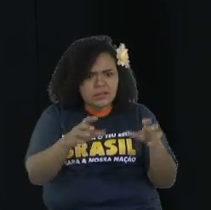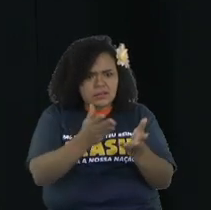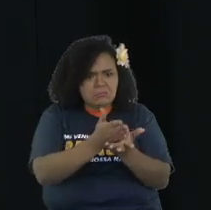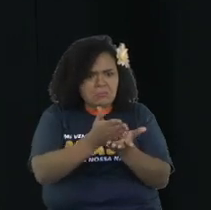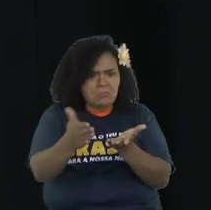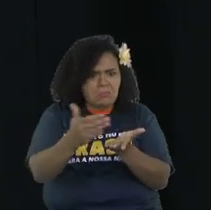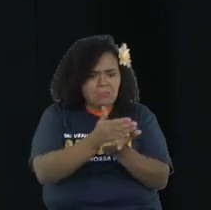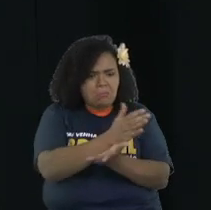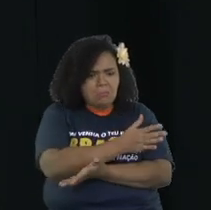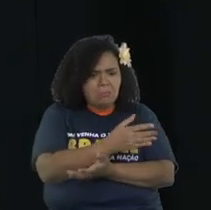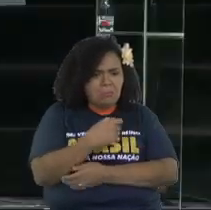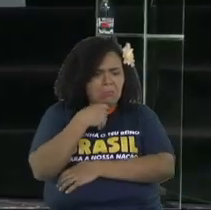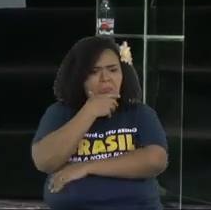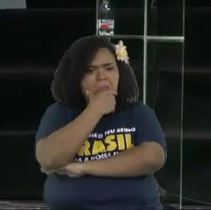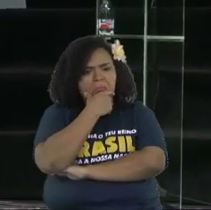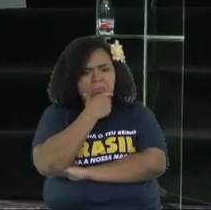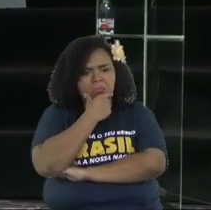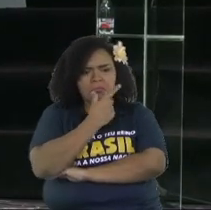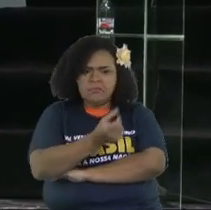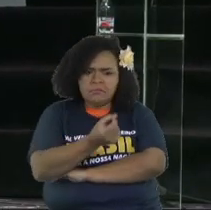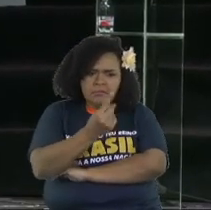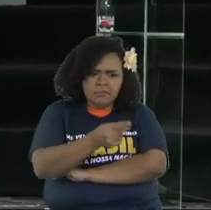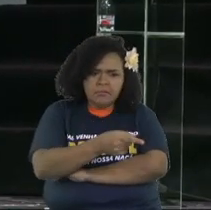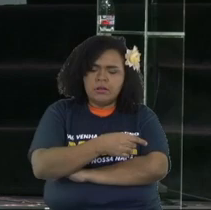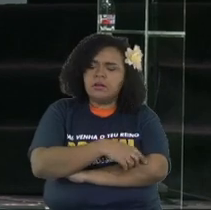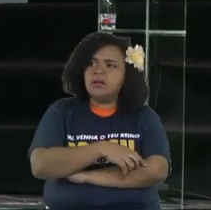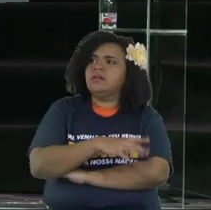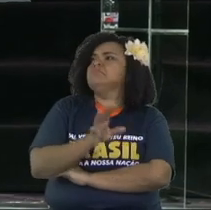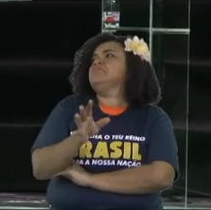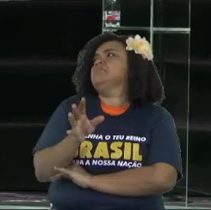I take my hat off for you